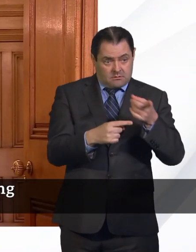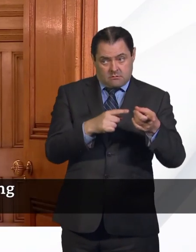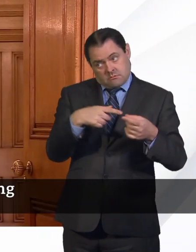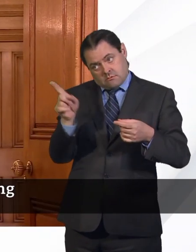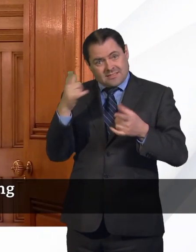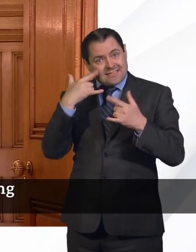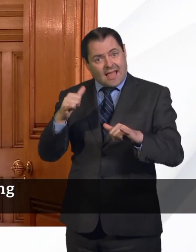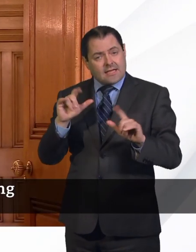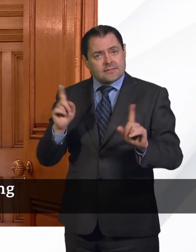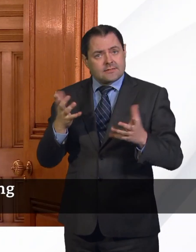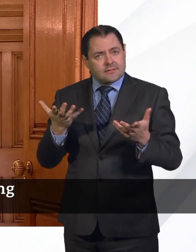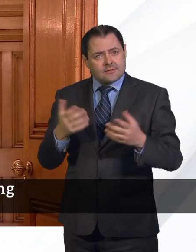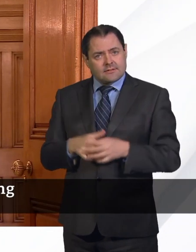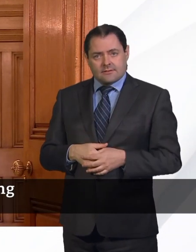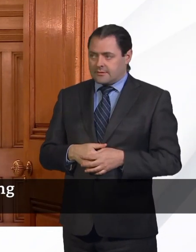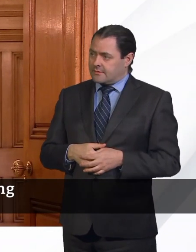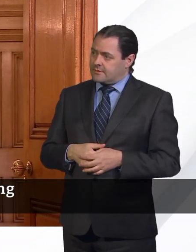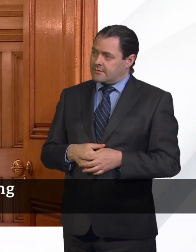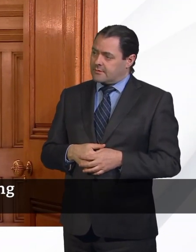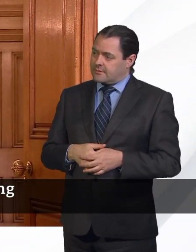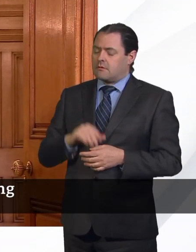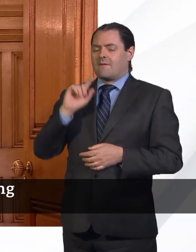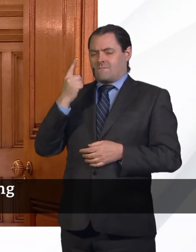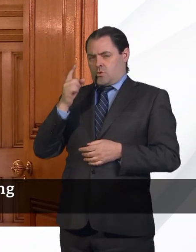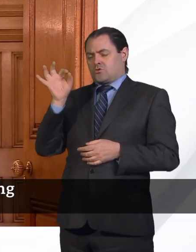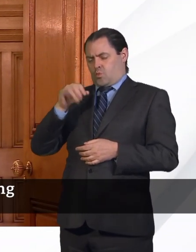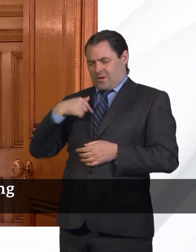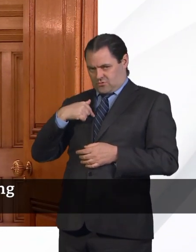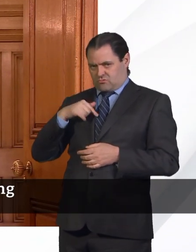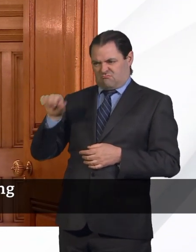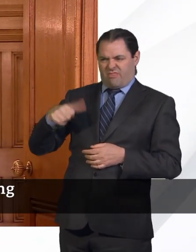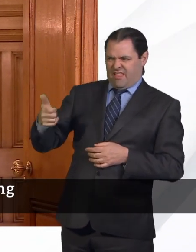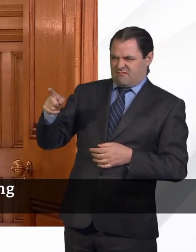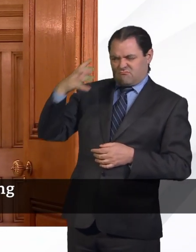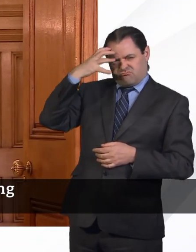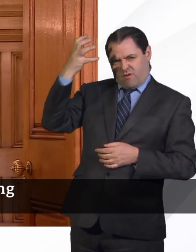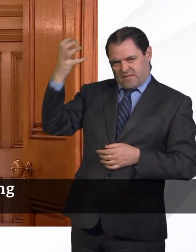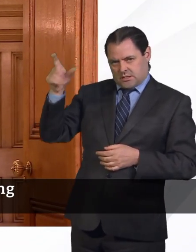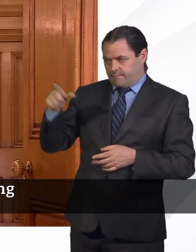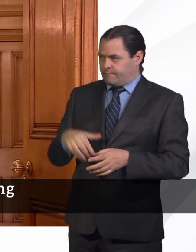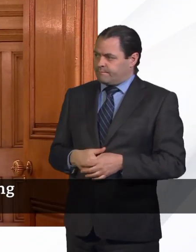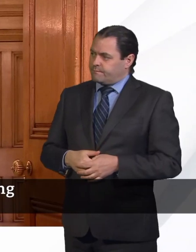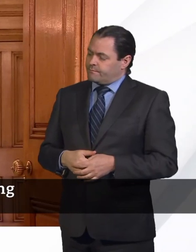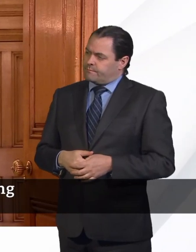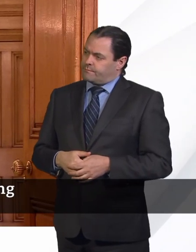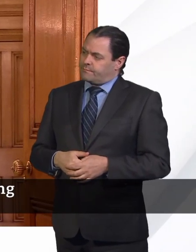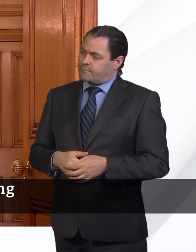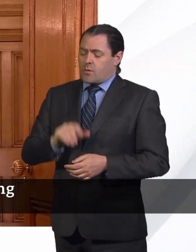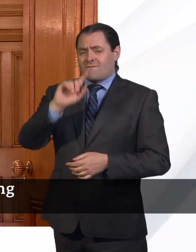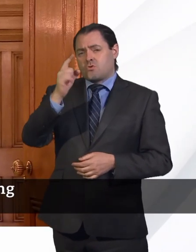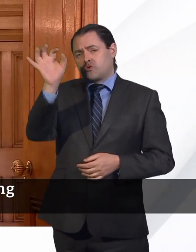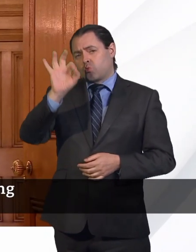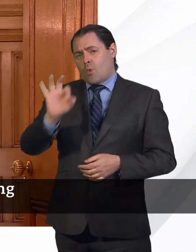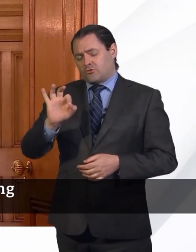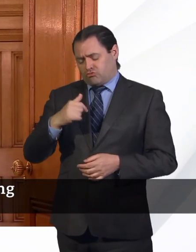Thanks very much. On the first question, I'll take the first question and then ask Professor Newton to answer the second. On the first